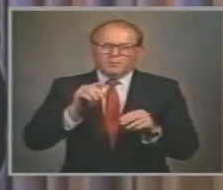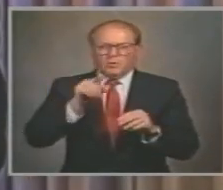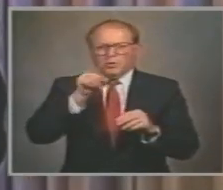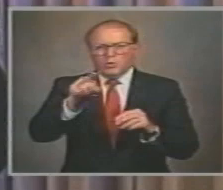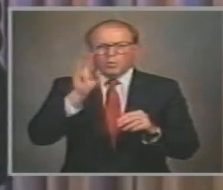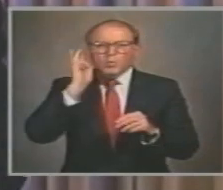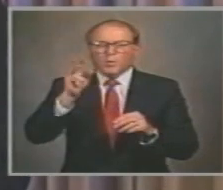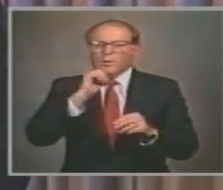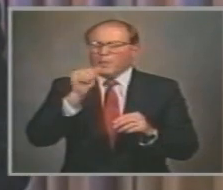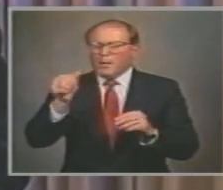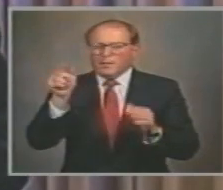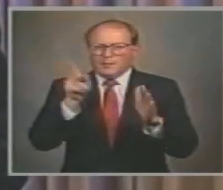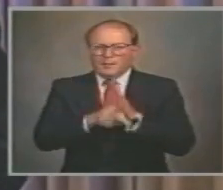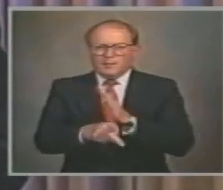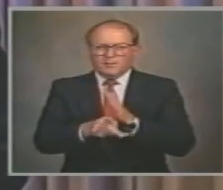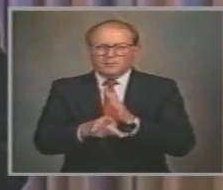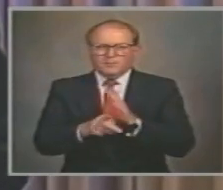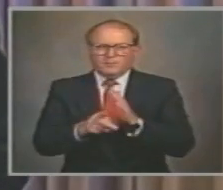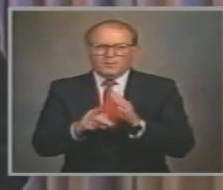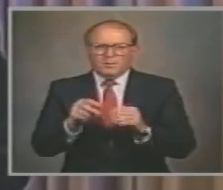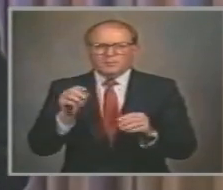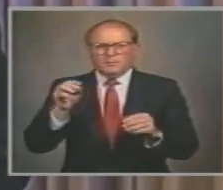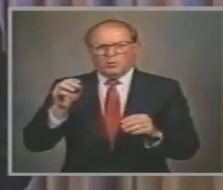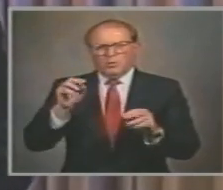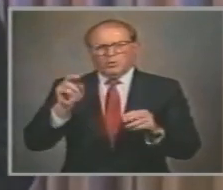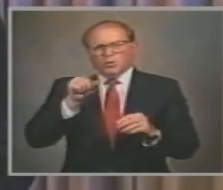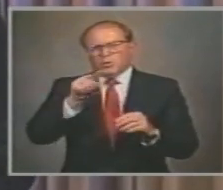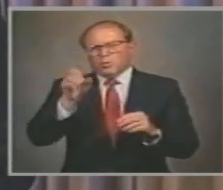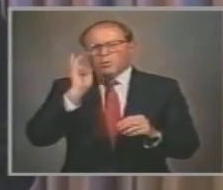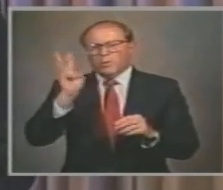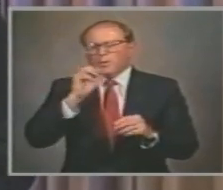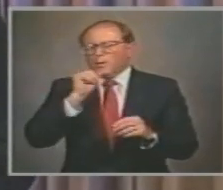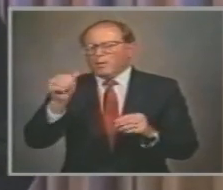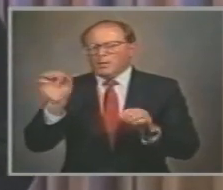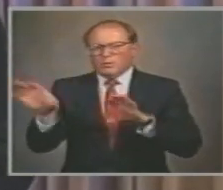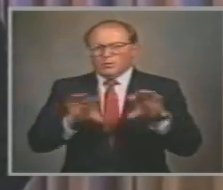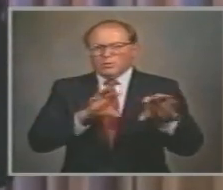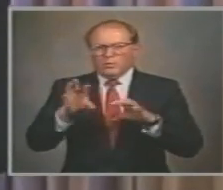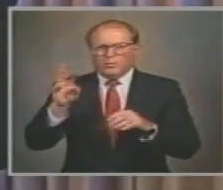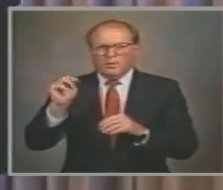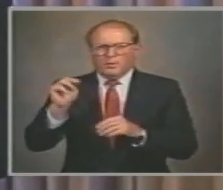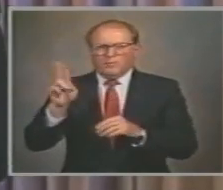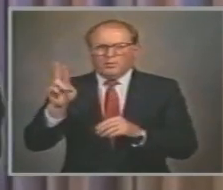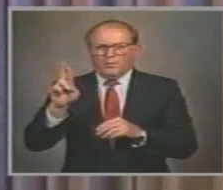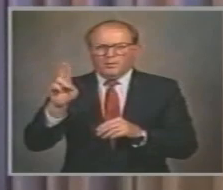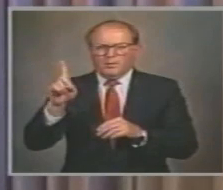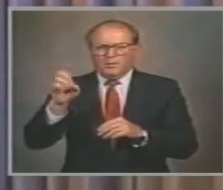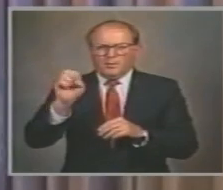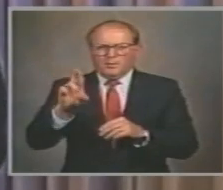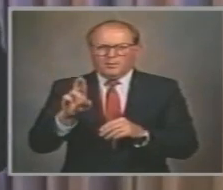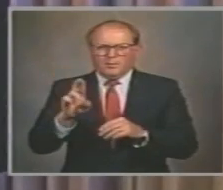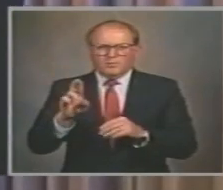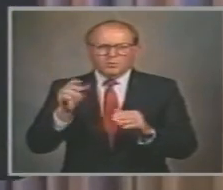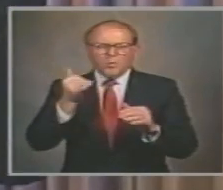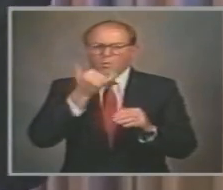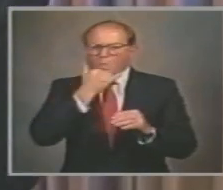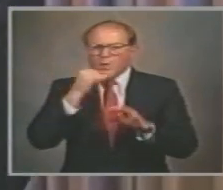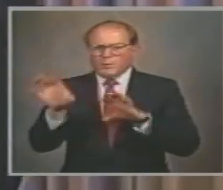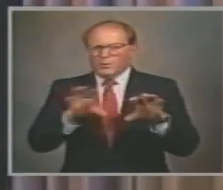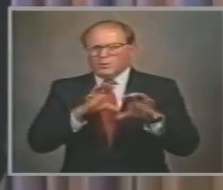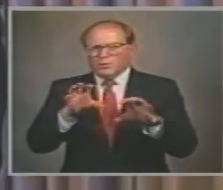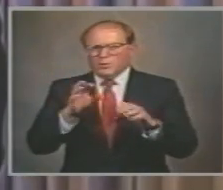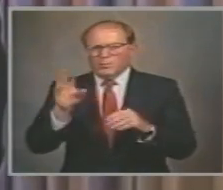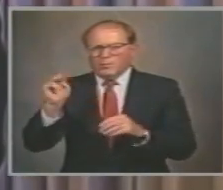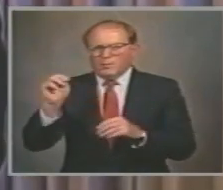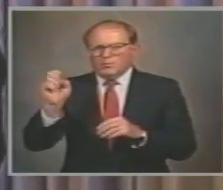More accurately Thou shalt do no murder It's wrong to murder Because it is